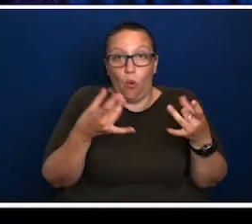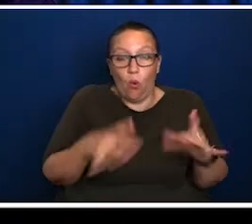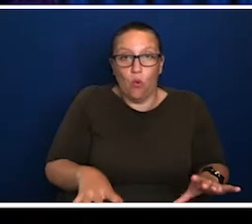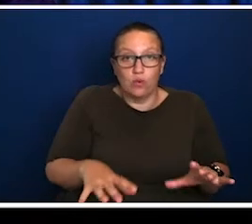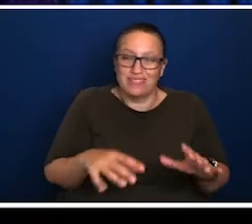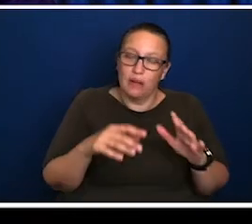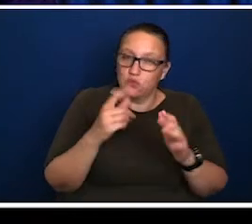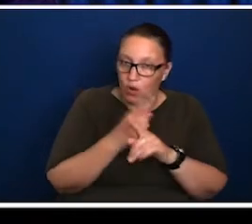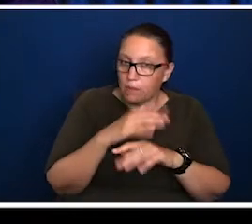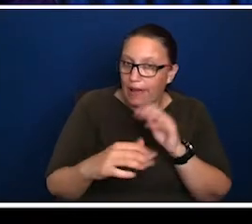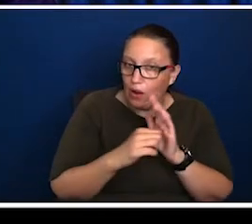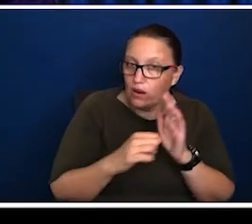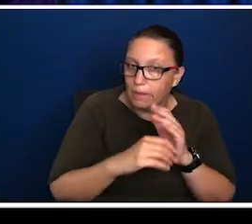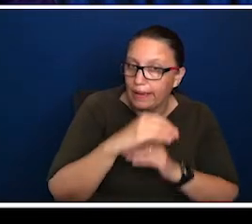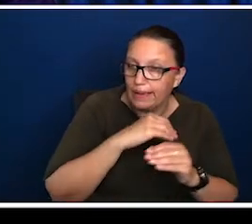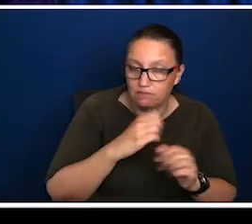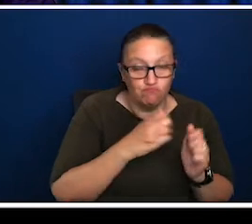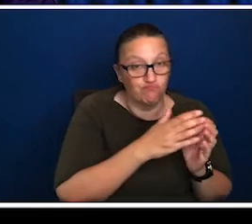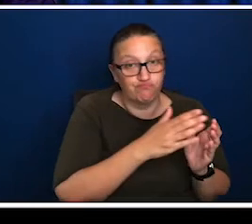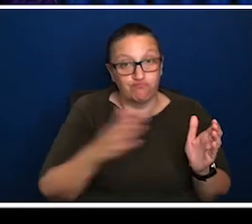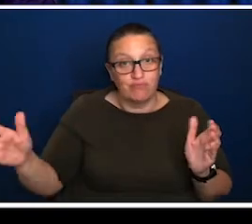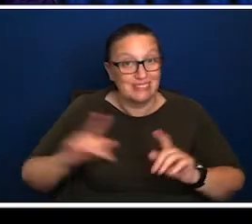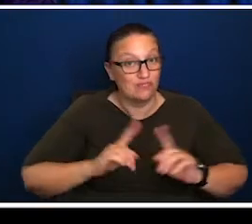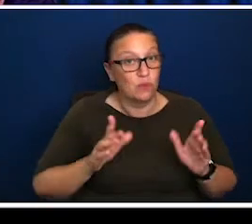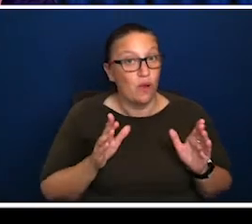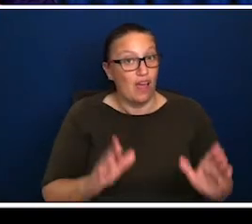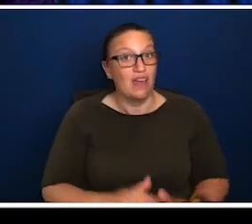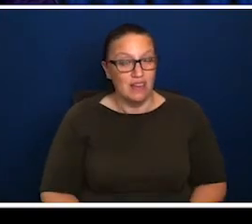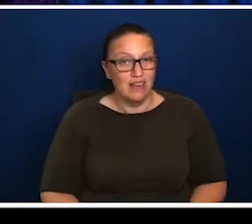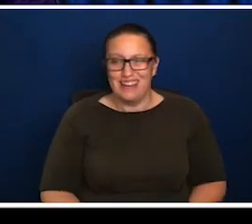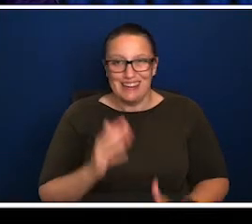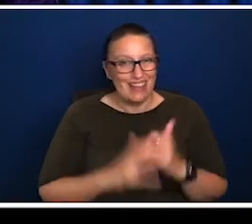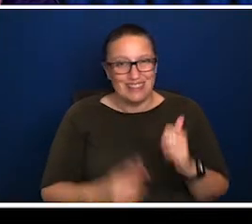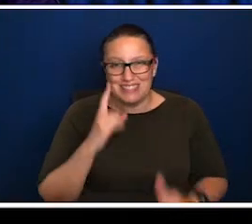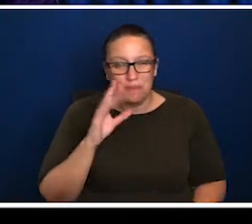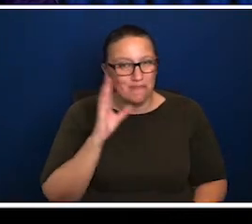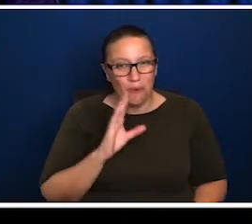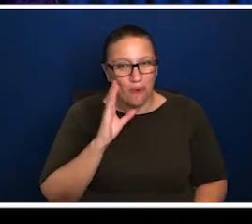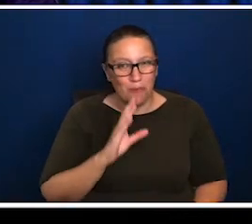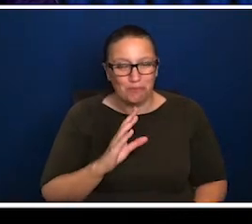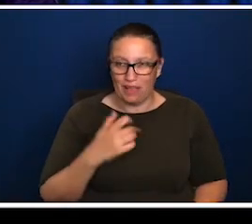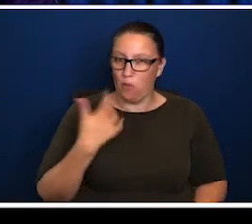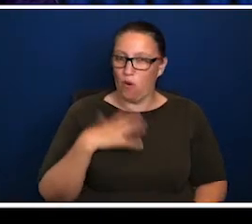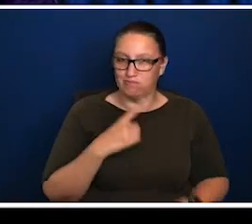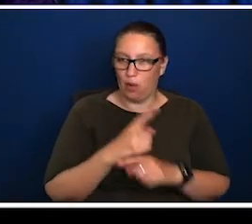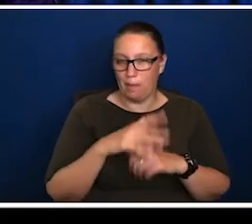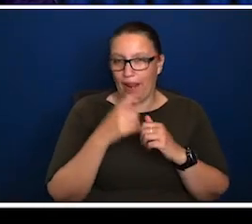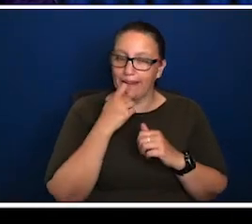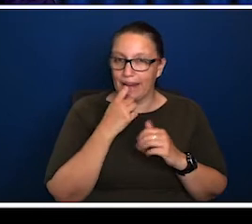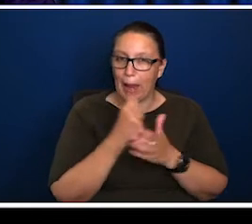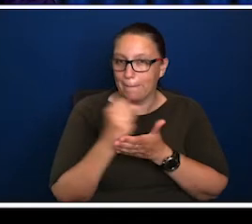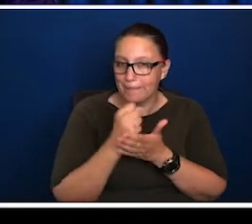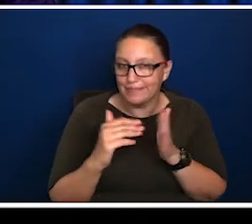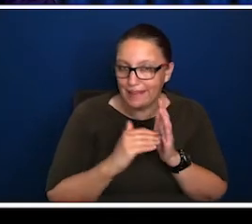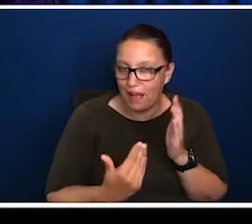on the economic side of this shock in a way that we haven't seen before. So you know, sort of putting my sort of nerdy hat on,